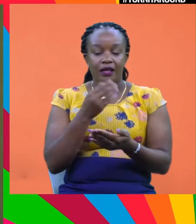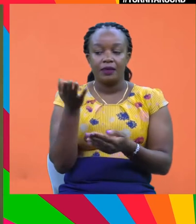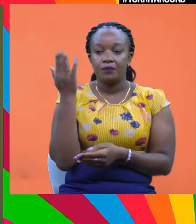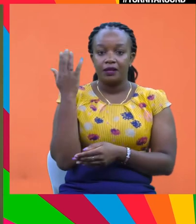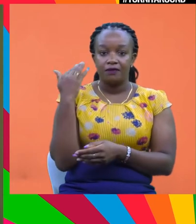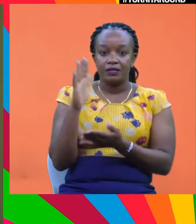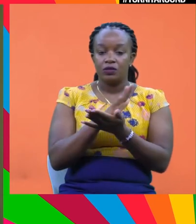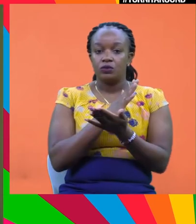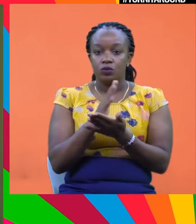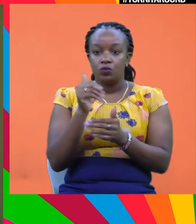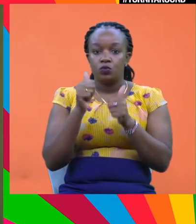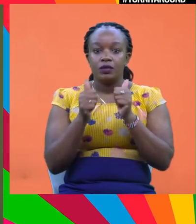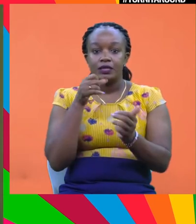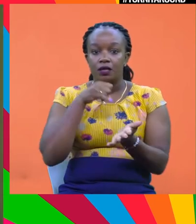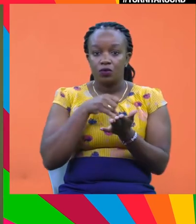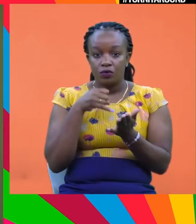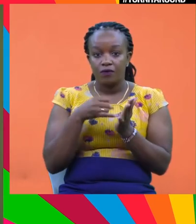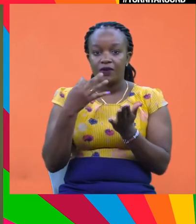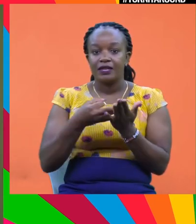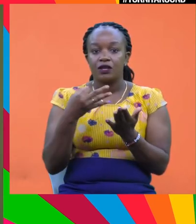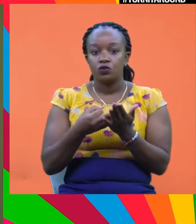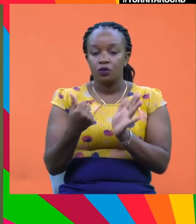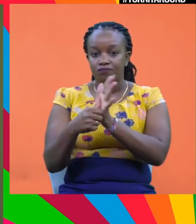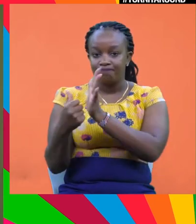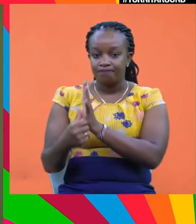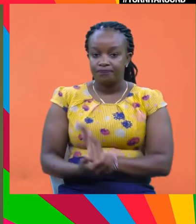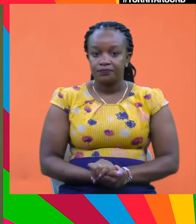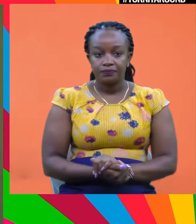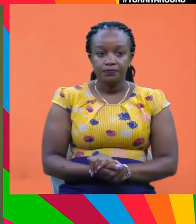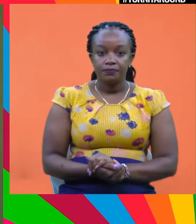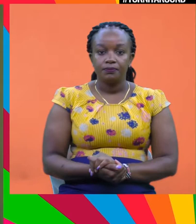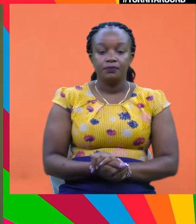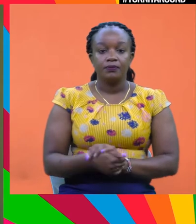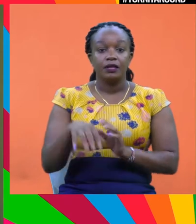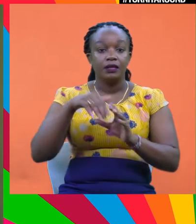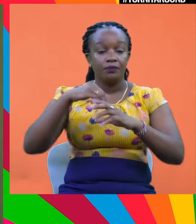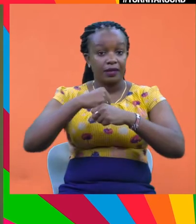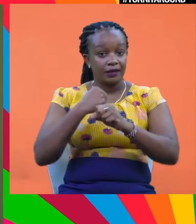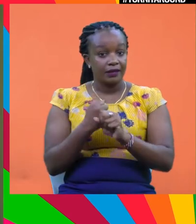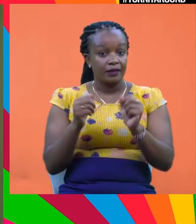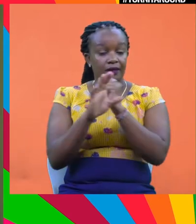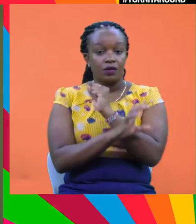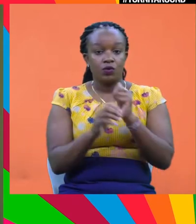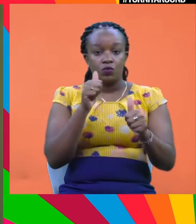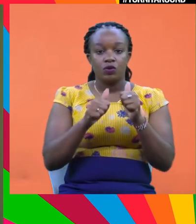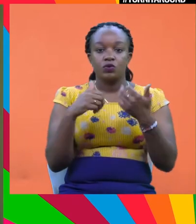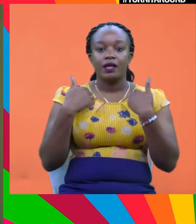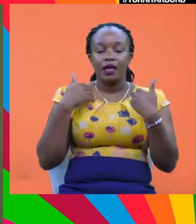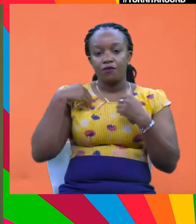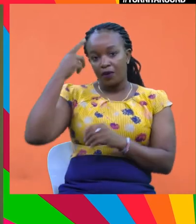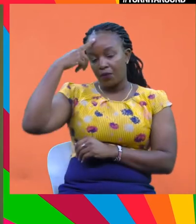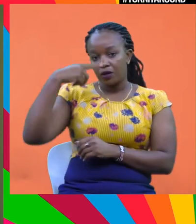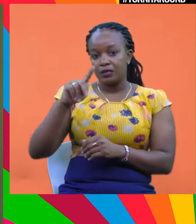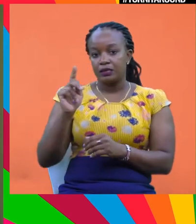previous recessions, including the global financial crisis. Fortunately, in many countries, there was a very swift economic